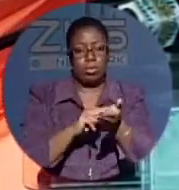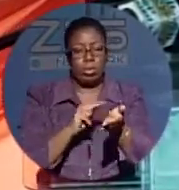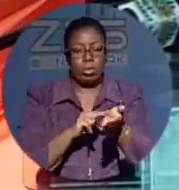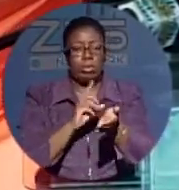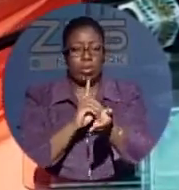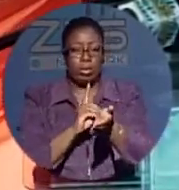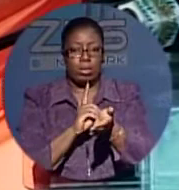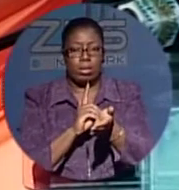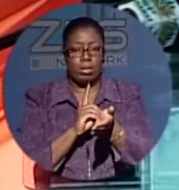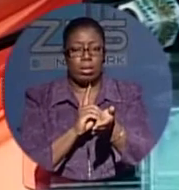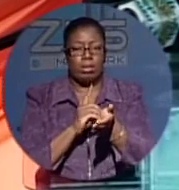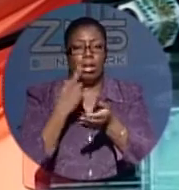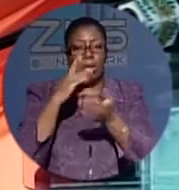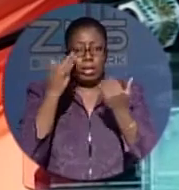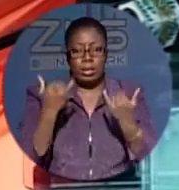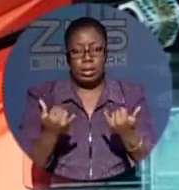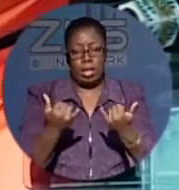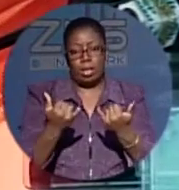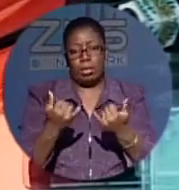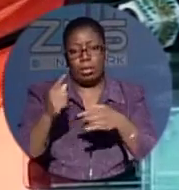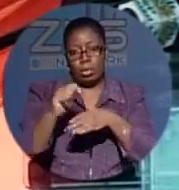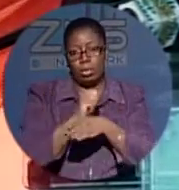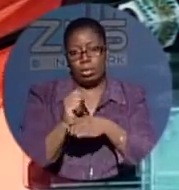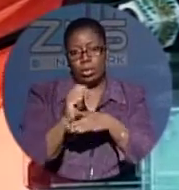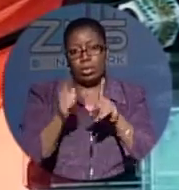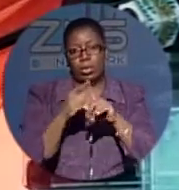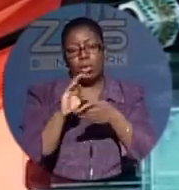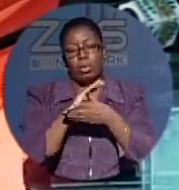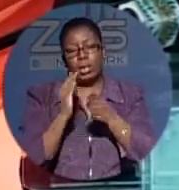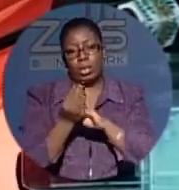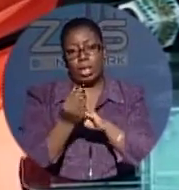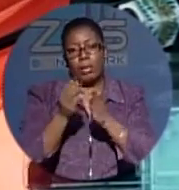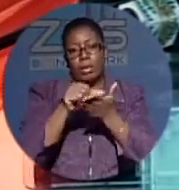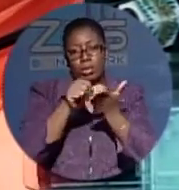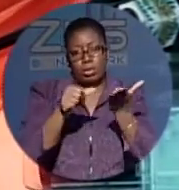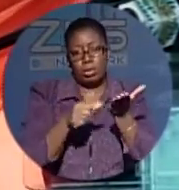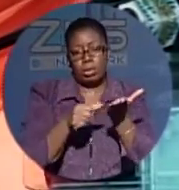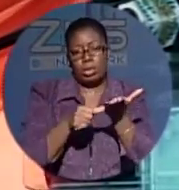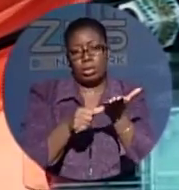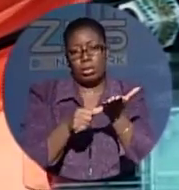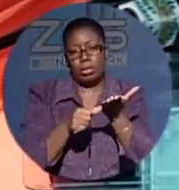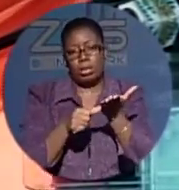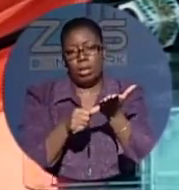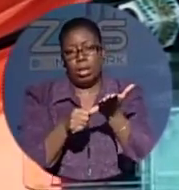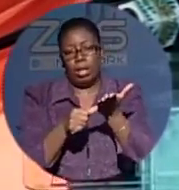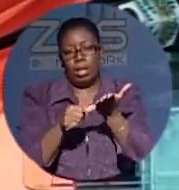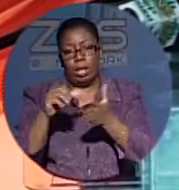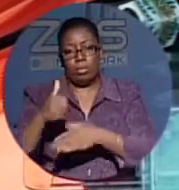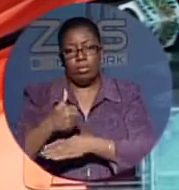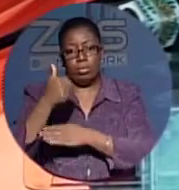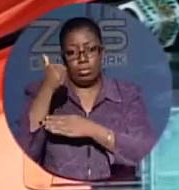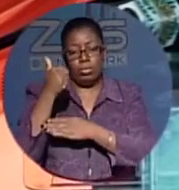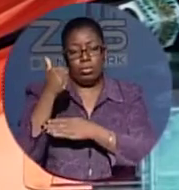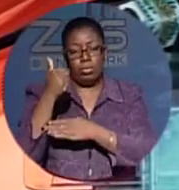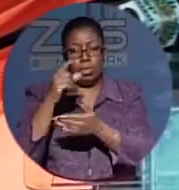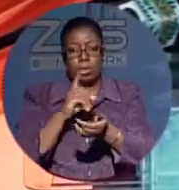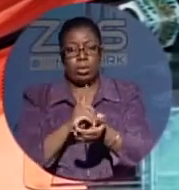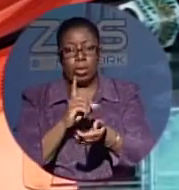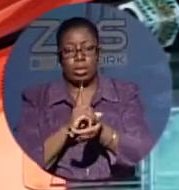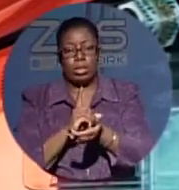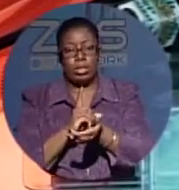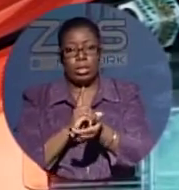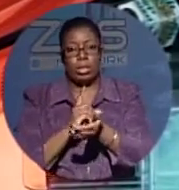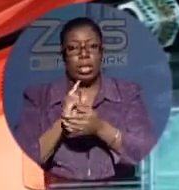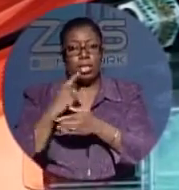being engaged now to be trained to become surgical and orthopedic, radiology, rehabilitation, intensive care